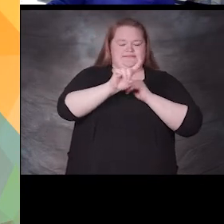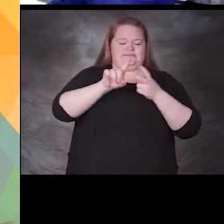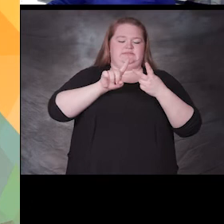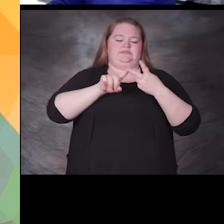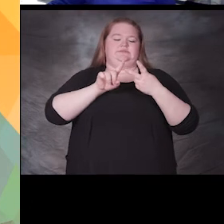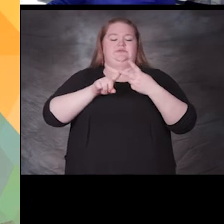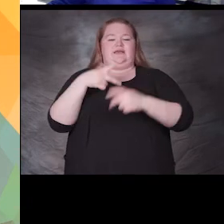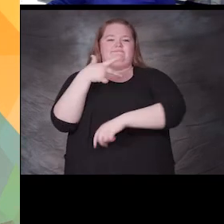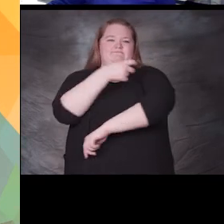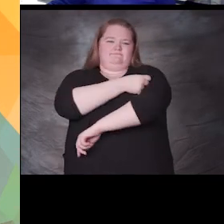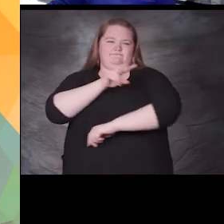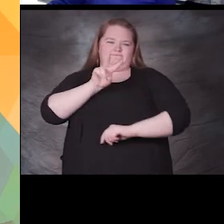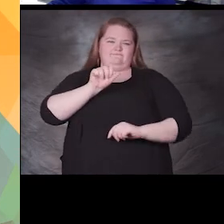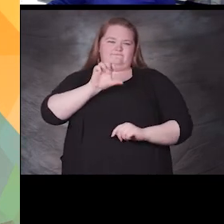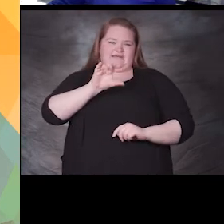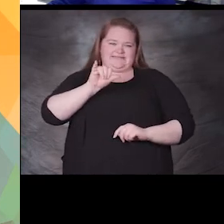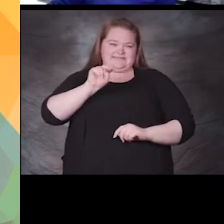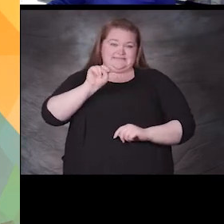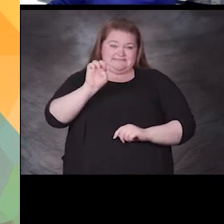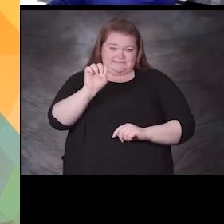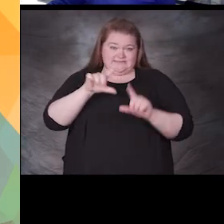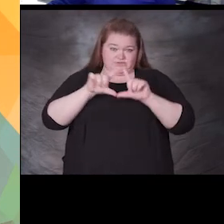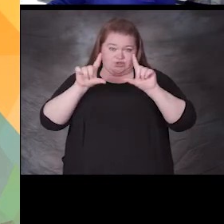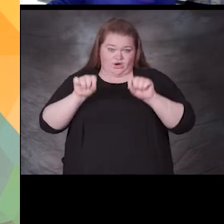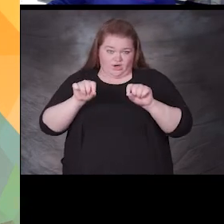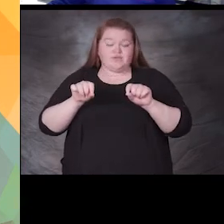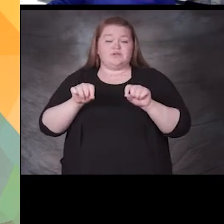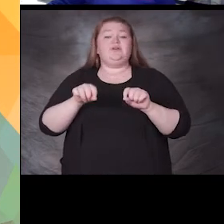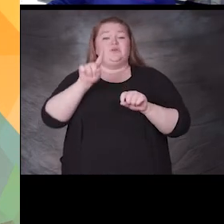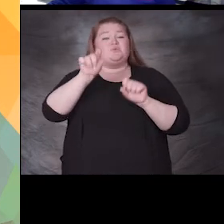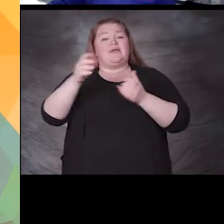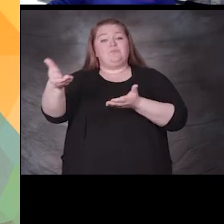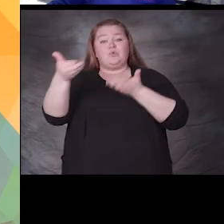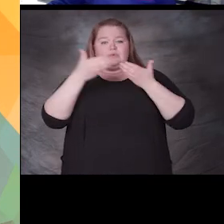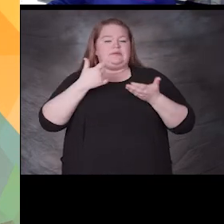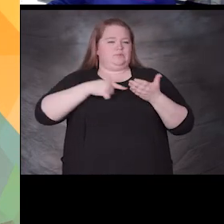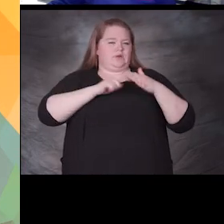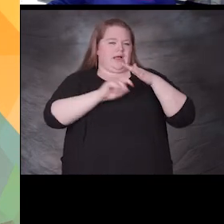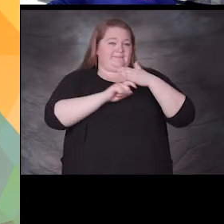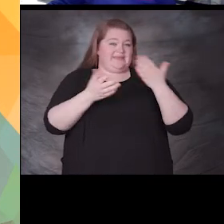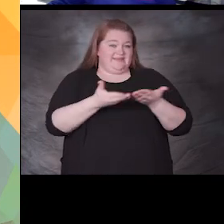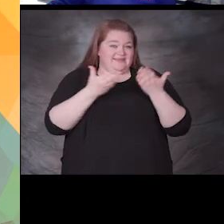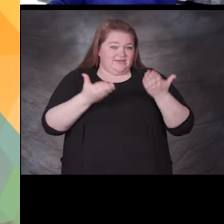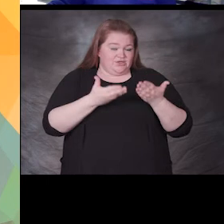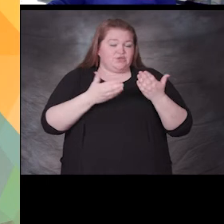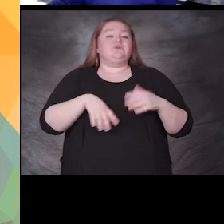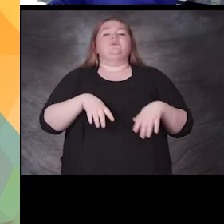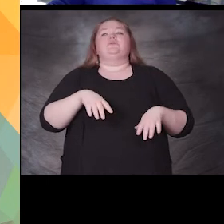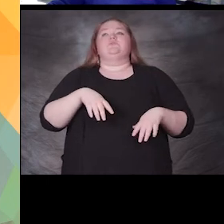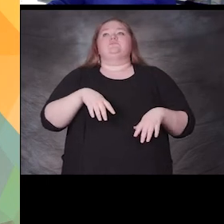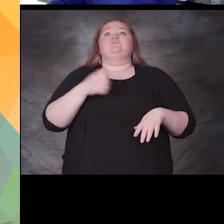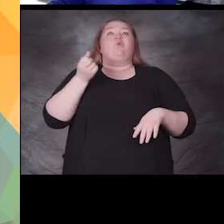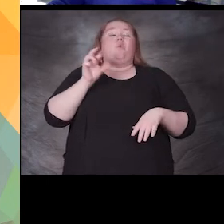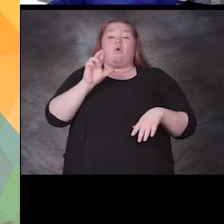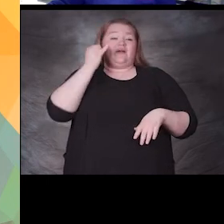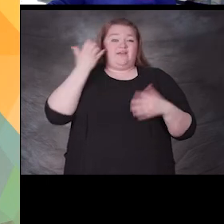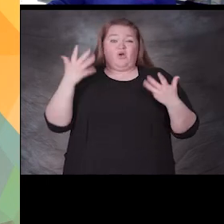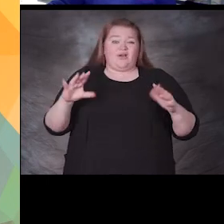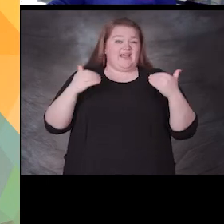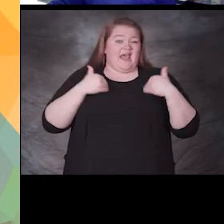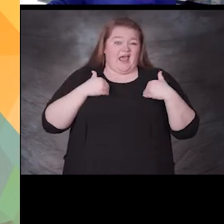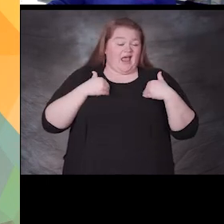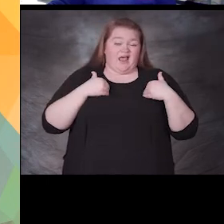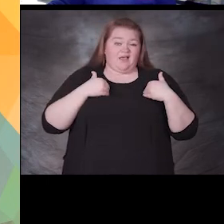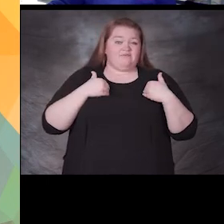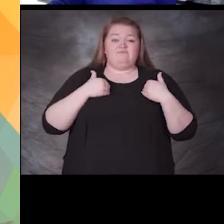on our office coordinator can go ahead and fill it out or you can email it if you have that information already you can email it to miss rose